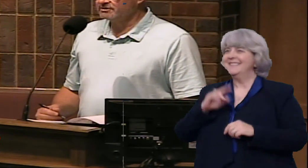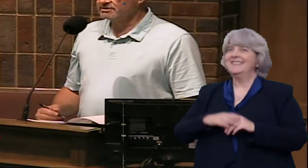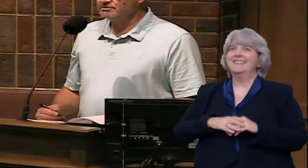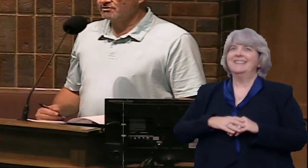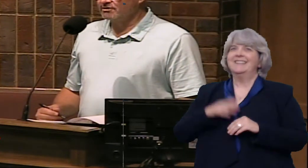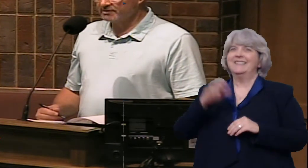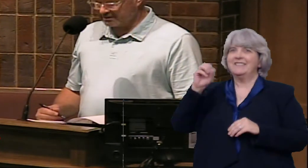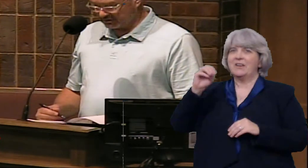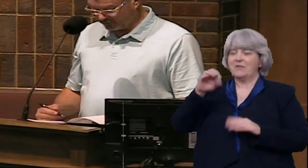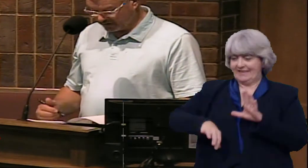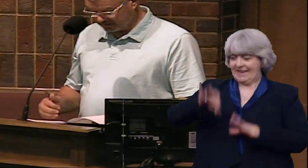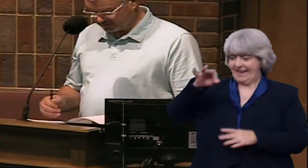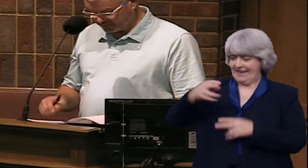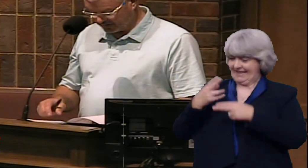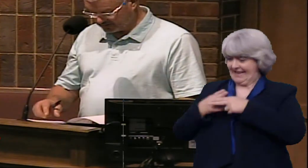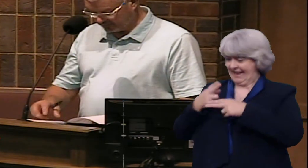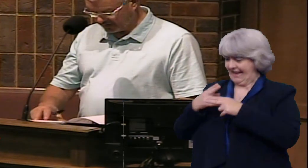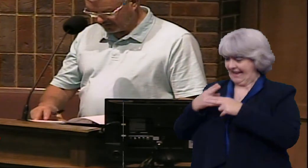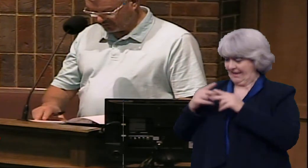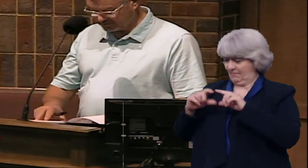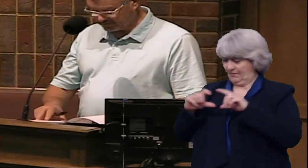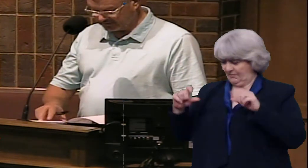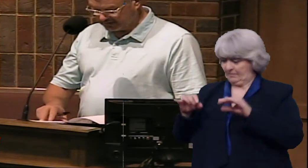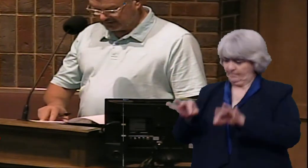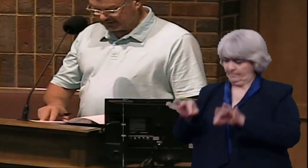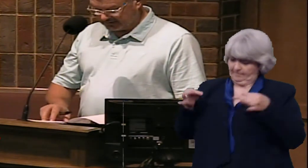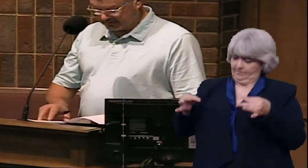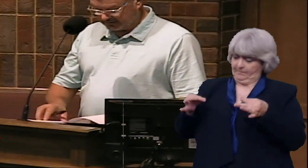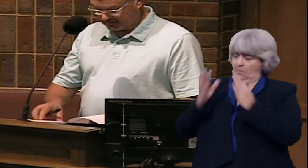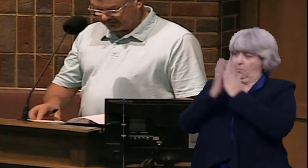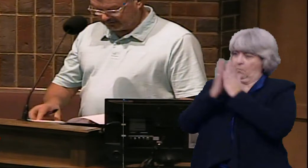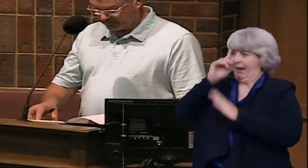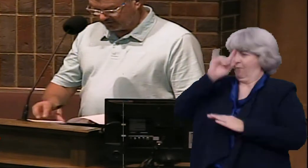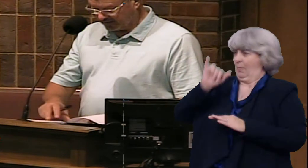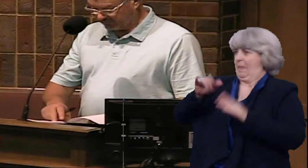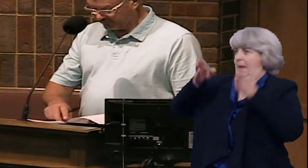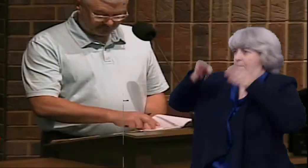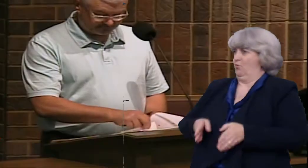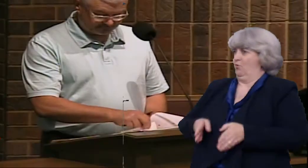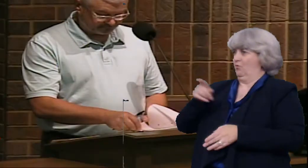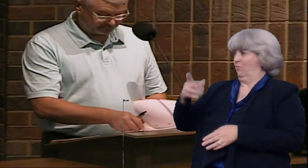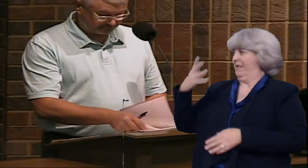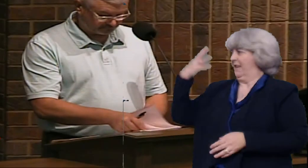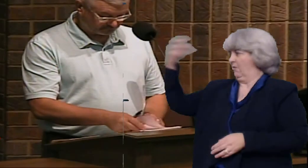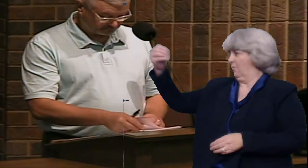you haven't done so already and pray especially for that person in their travels.